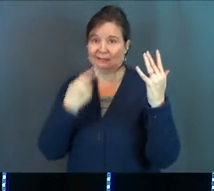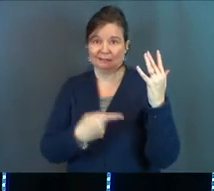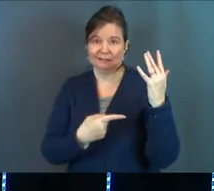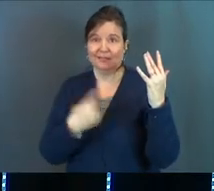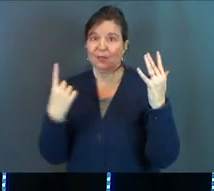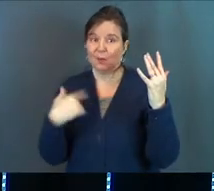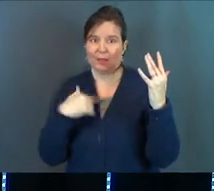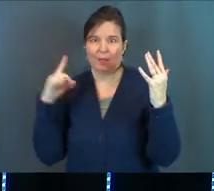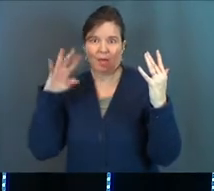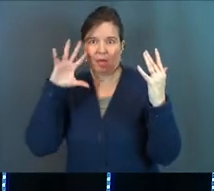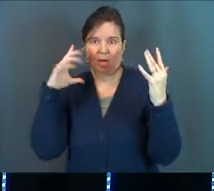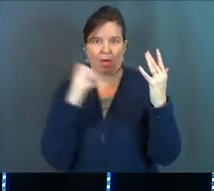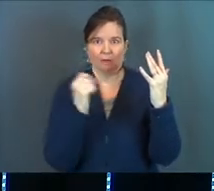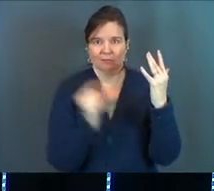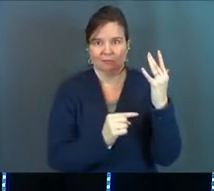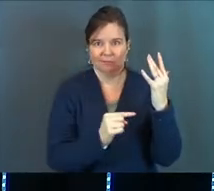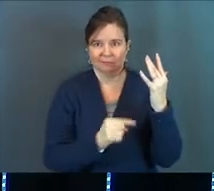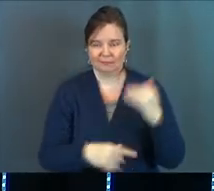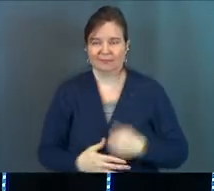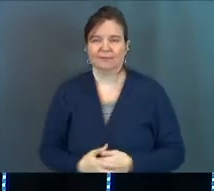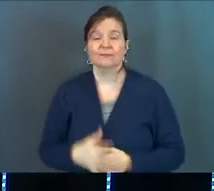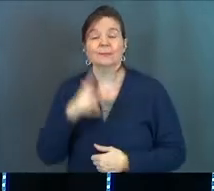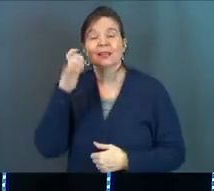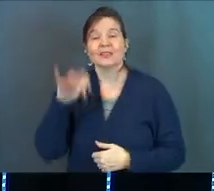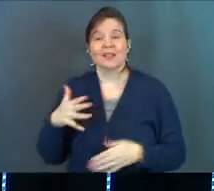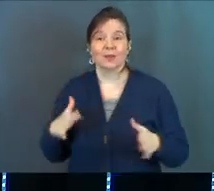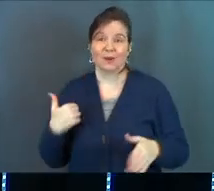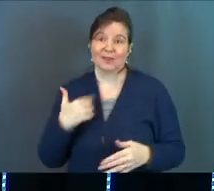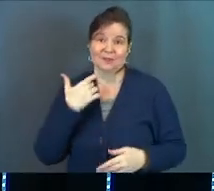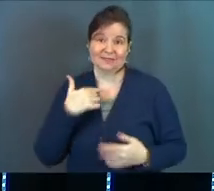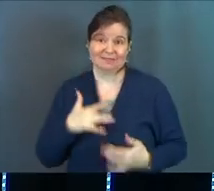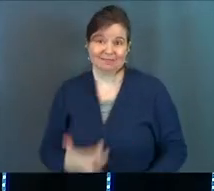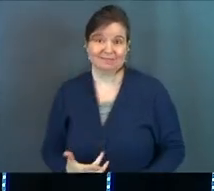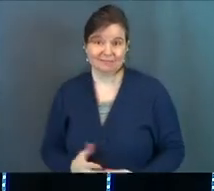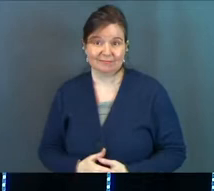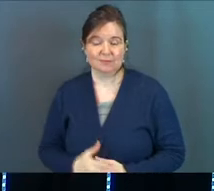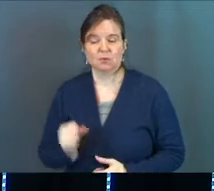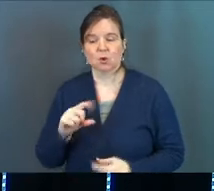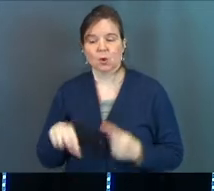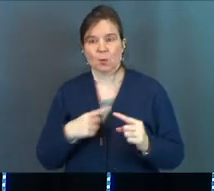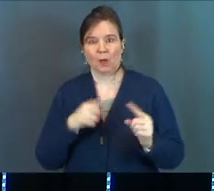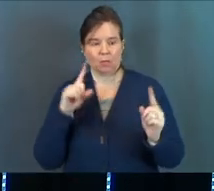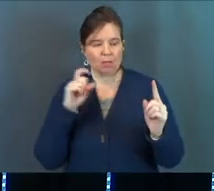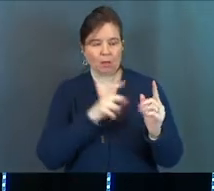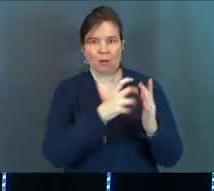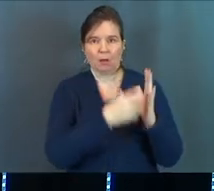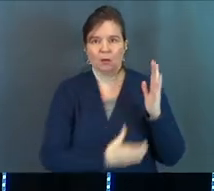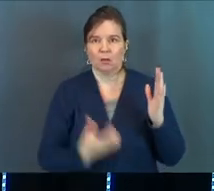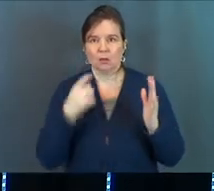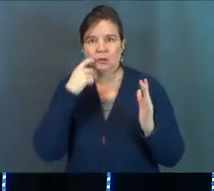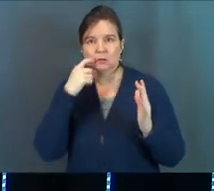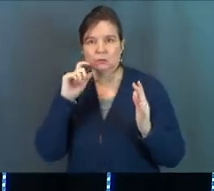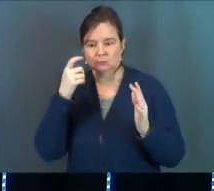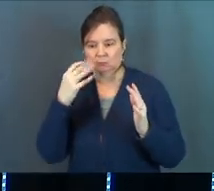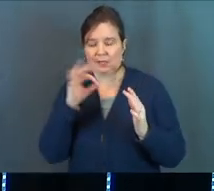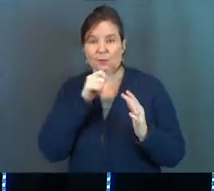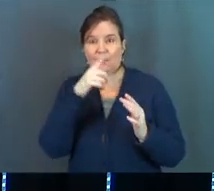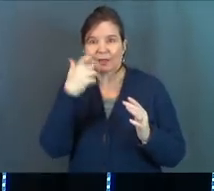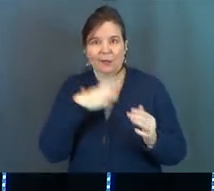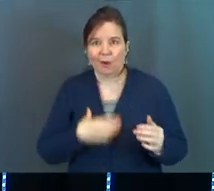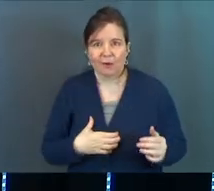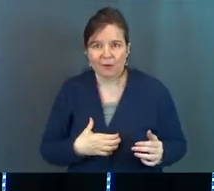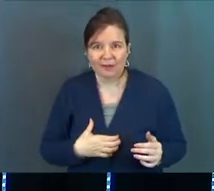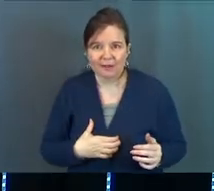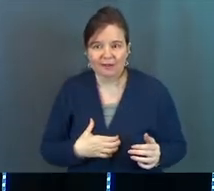And that's the one they went right for because that's the way that we are. And so when they went for the tree, it wasn't because they were